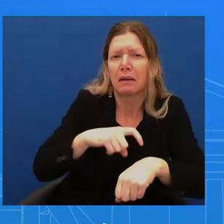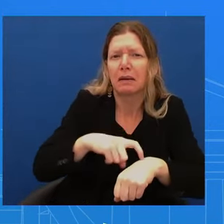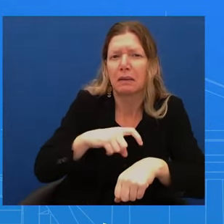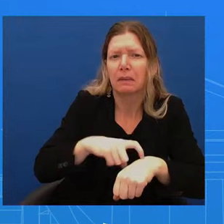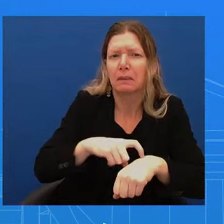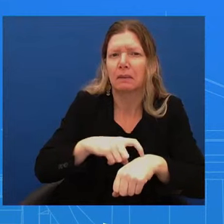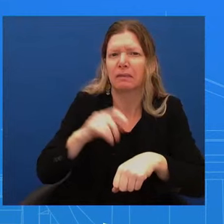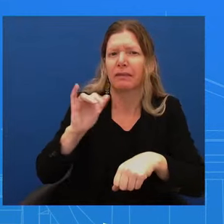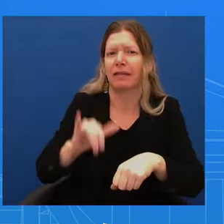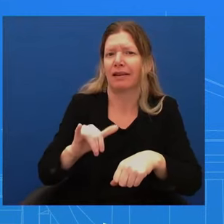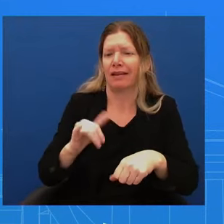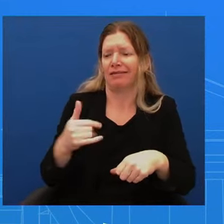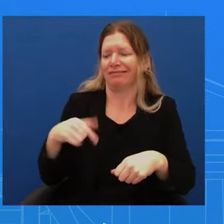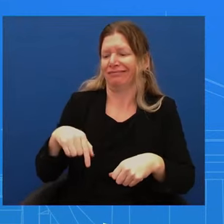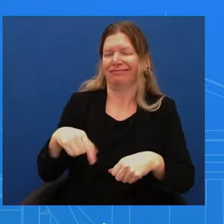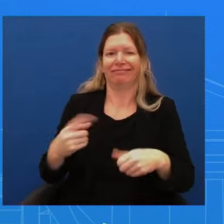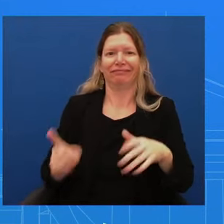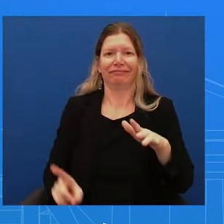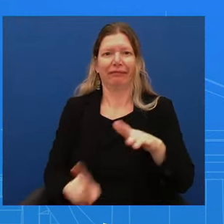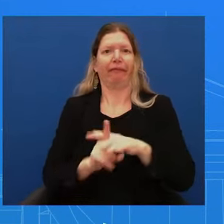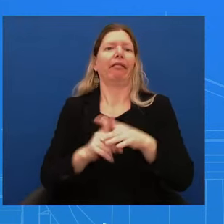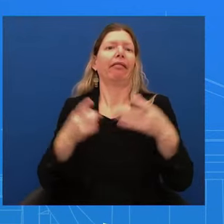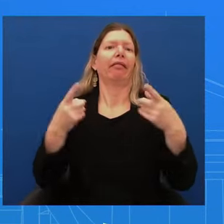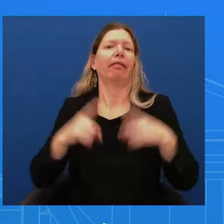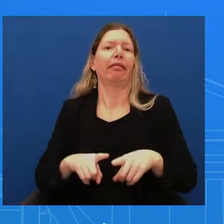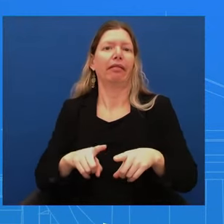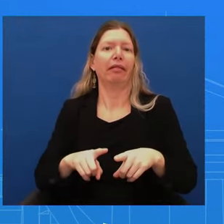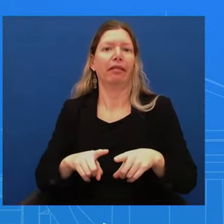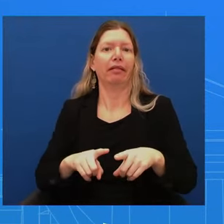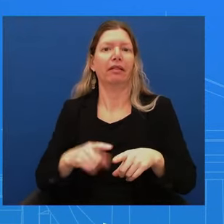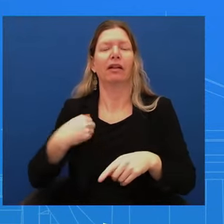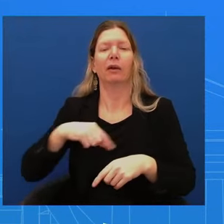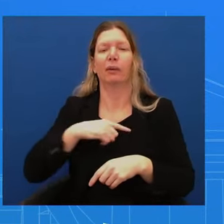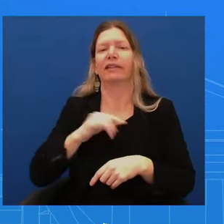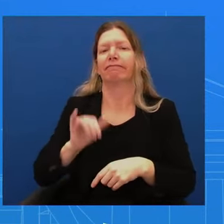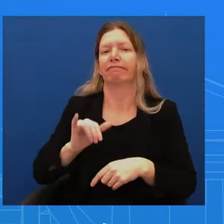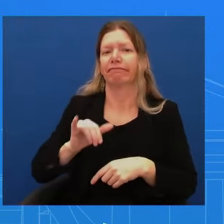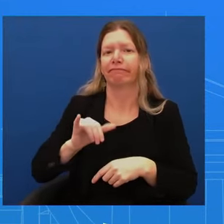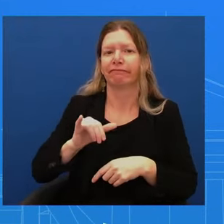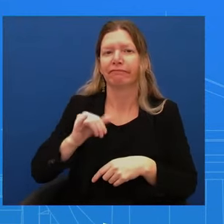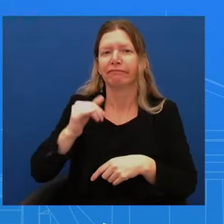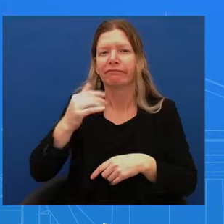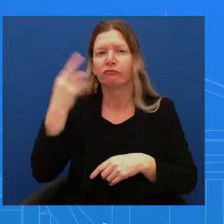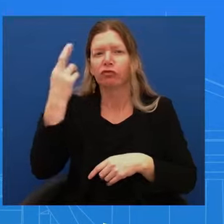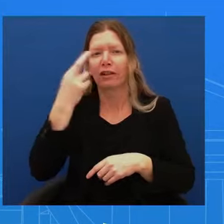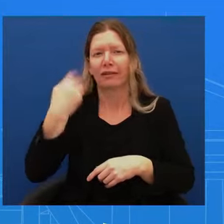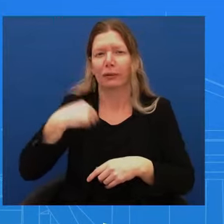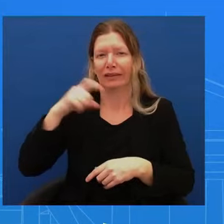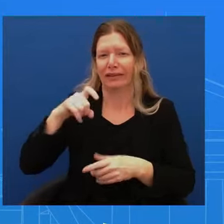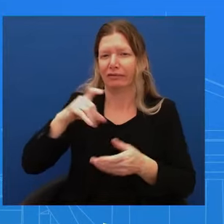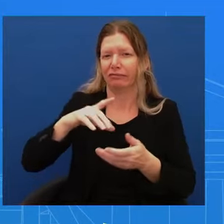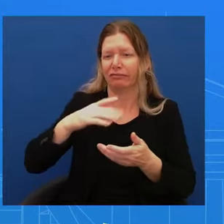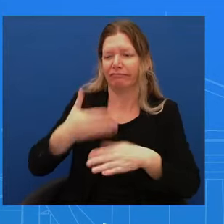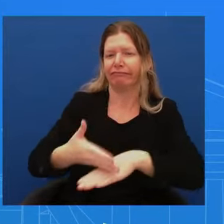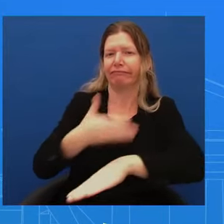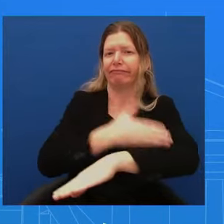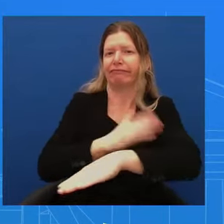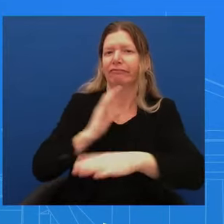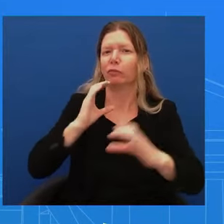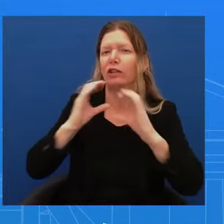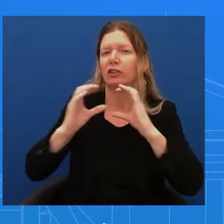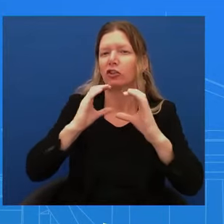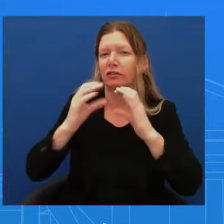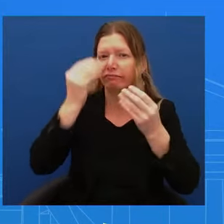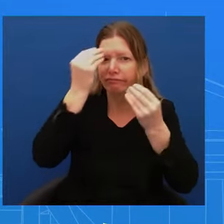is the notification process for that delegation of authority. Is there an expectation when a secretary